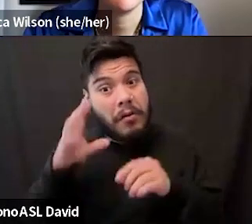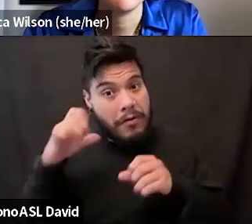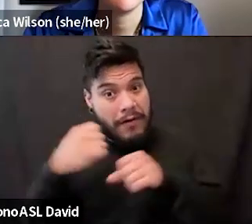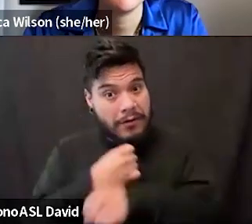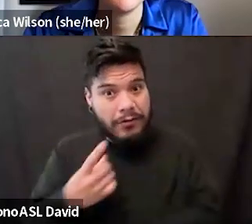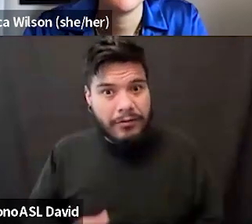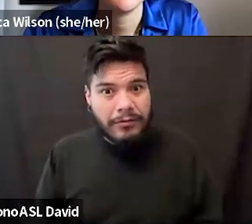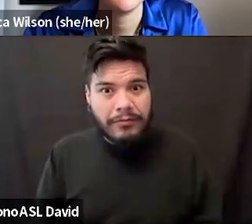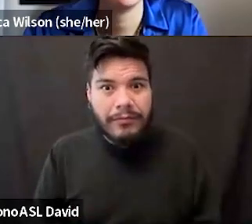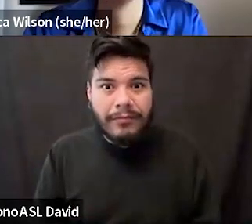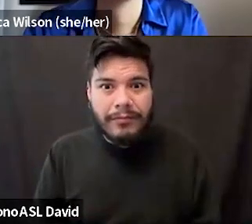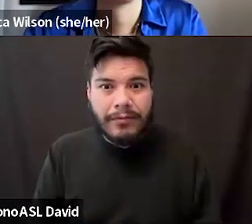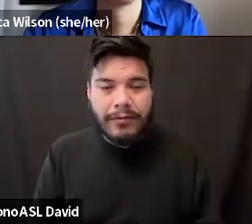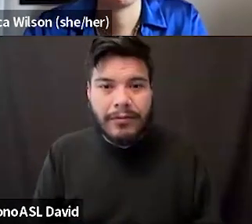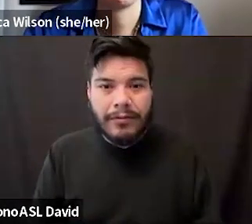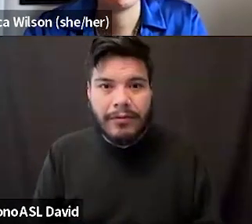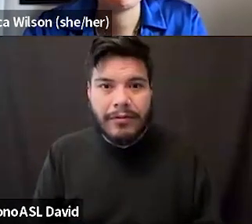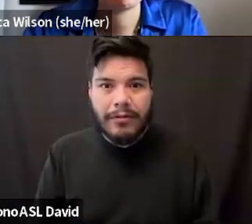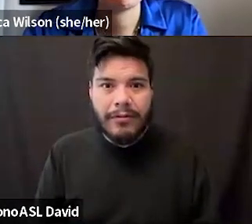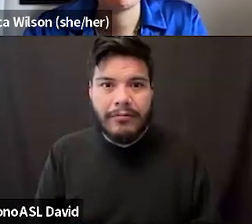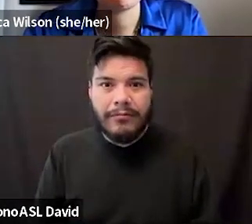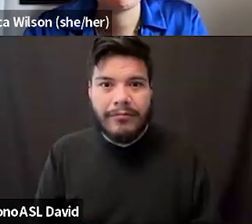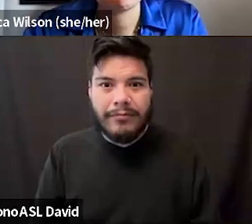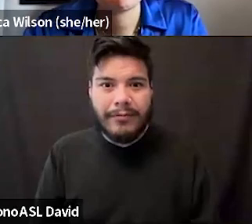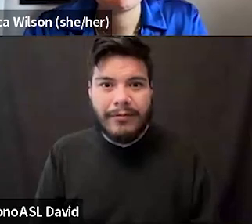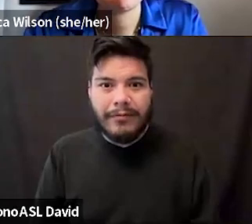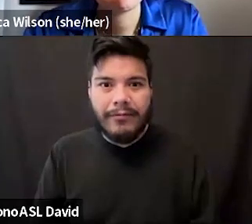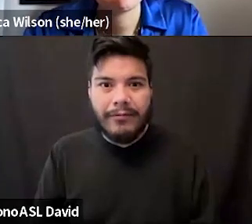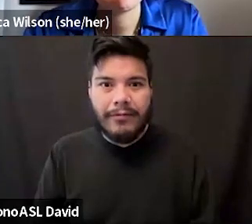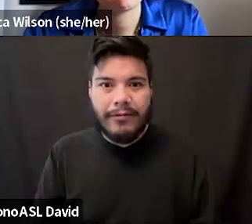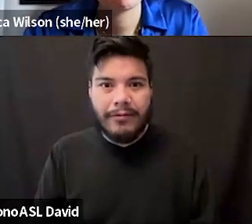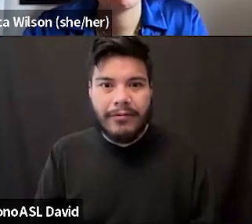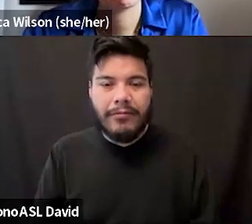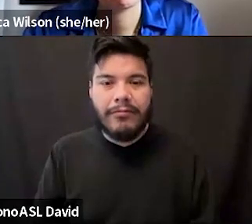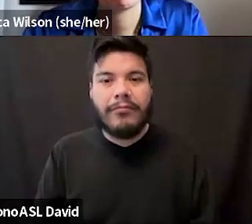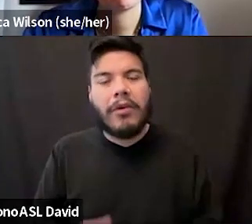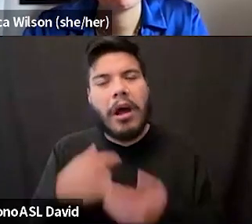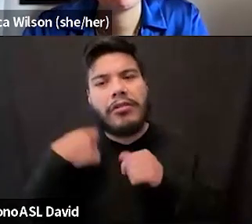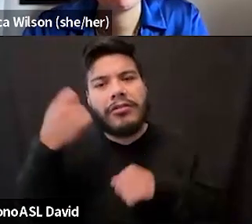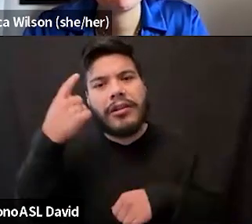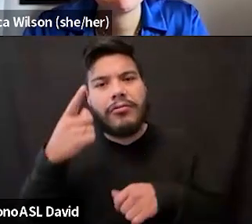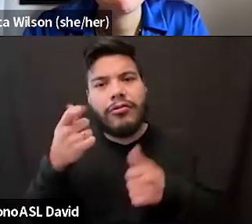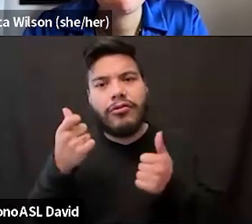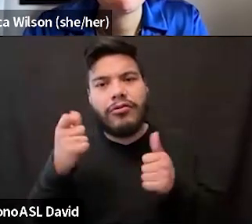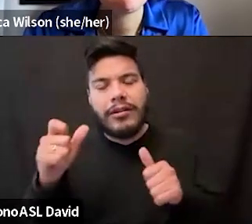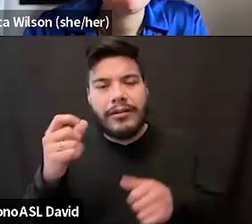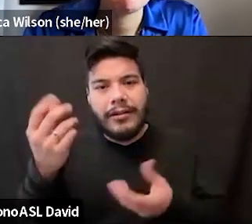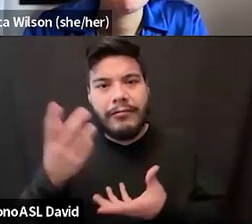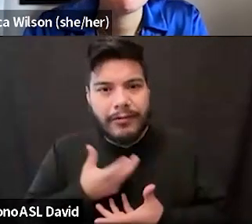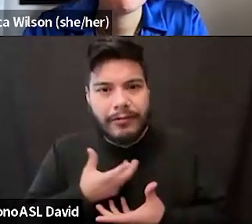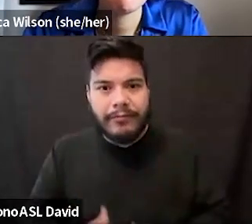If that's the energy you're looking for, like, I can collect that energy. I'm a Pisces. I feel what you're trying to give me. But I,